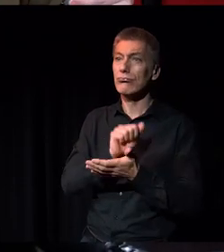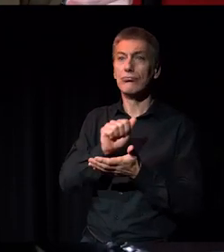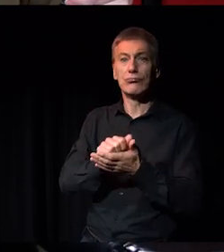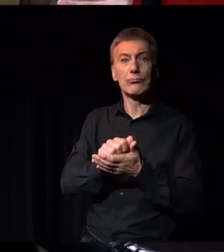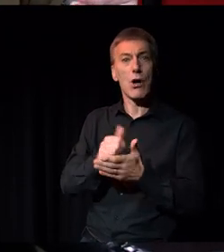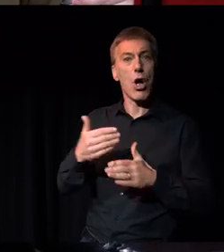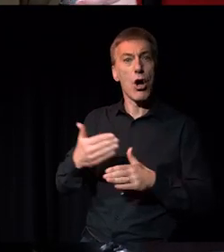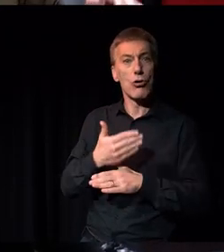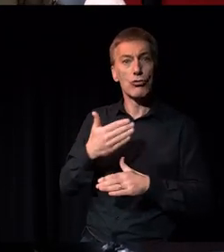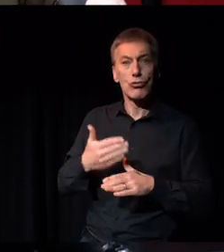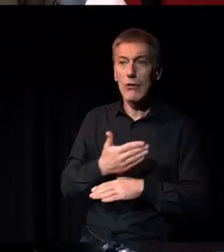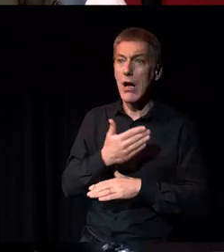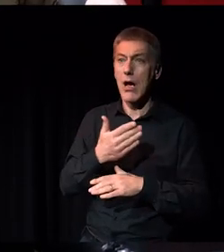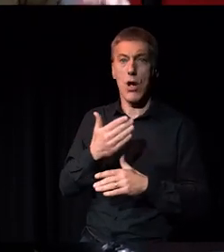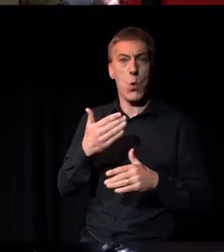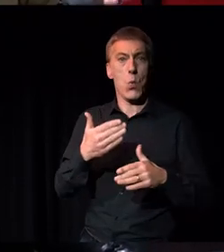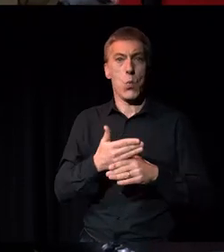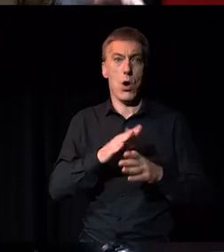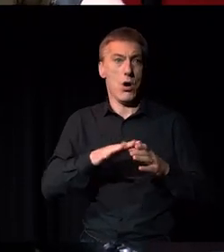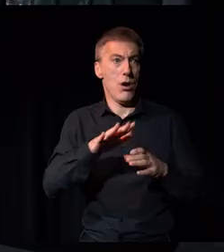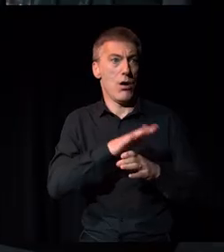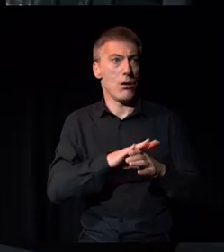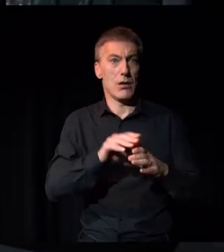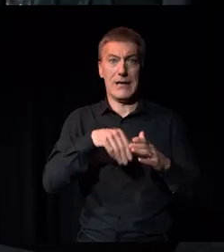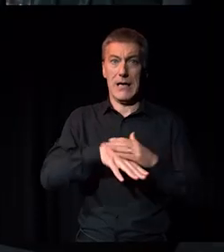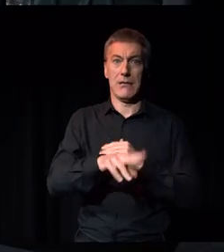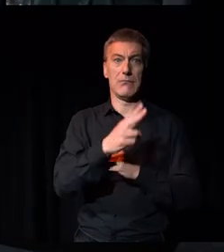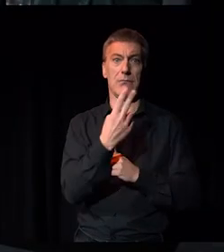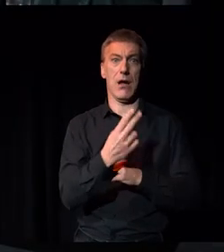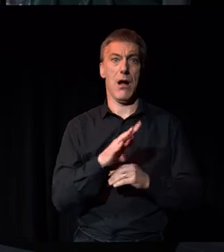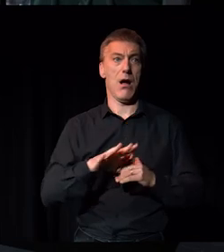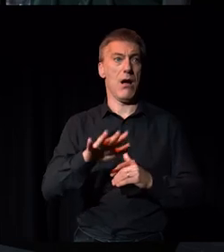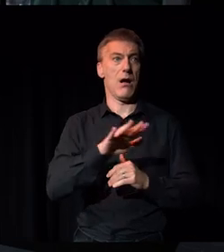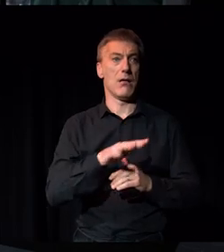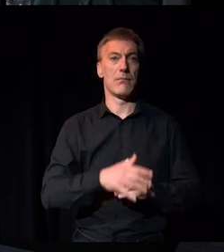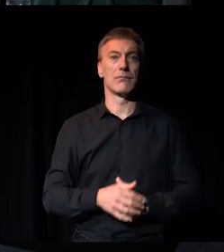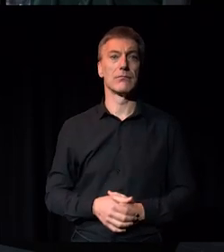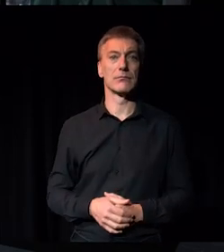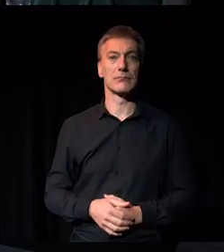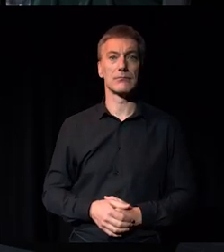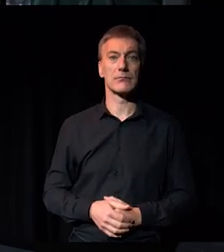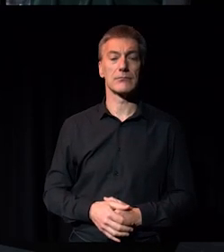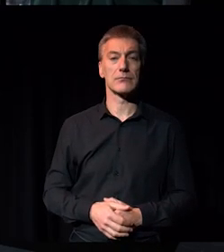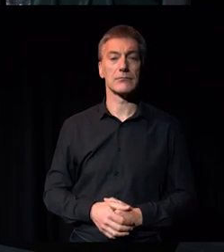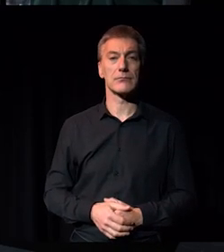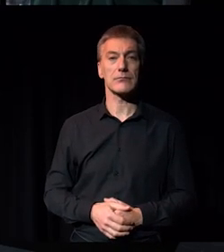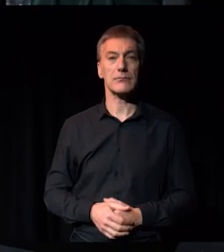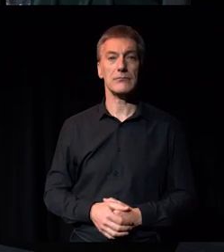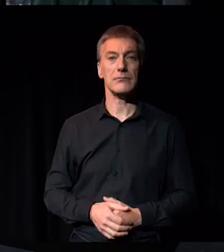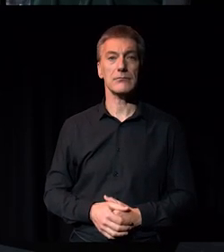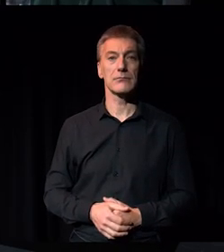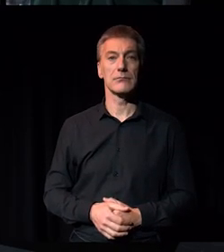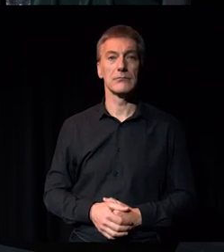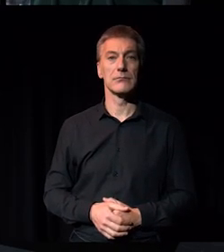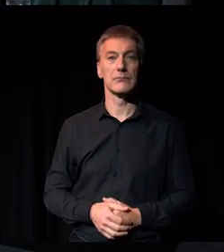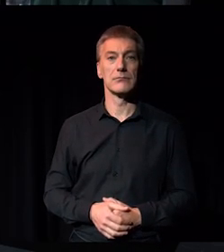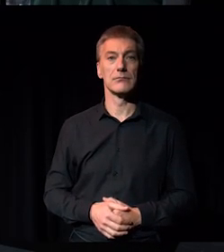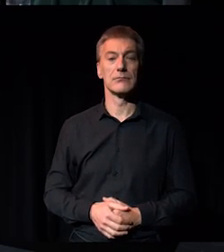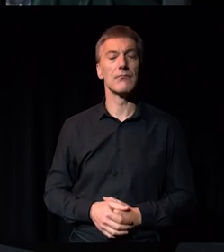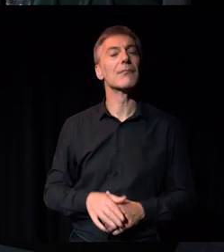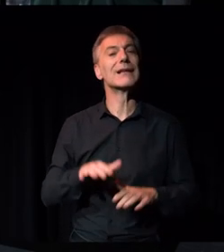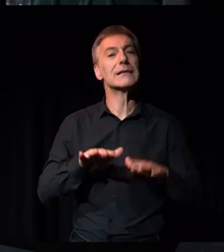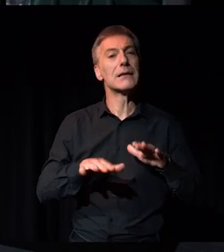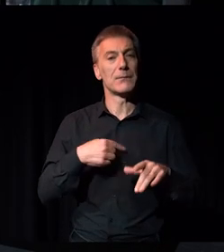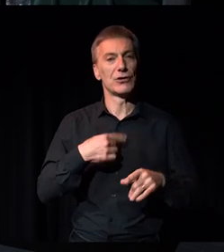be in an institution, have work in the arts sector. So I think it comes back to what we were talking before about